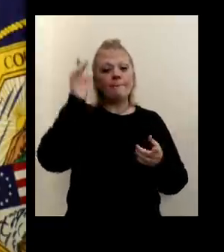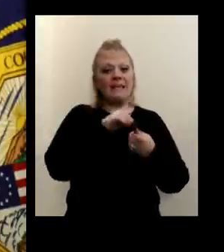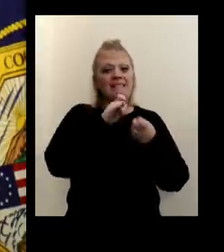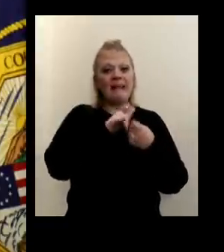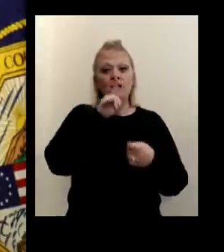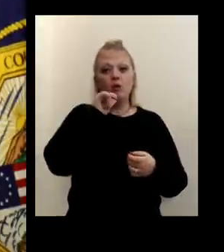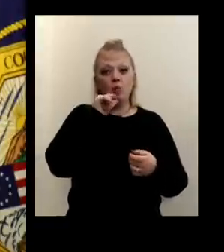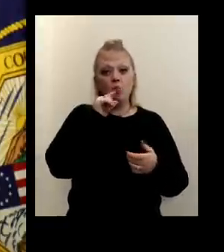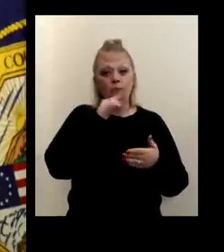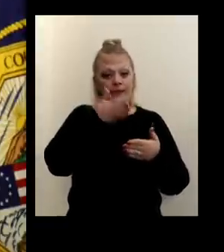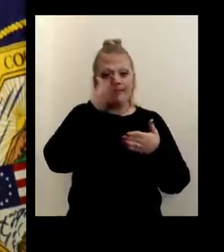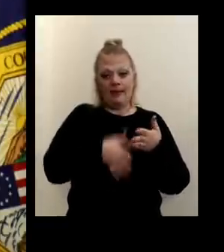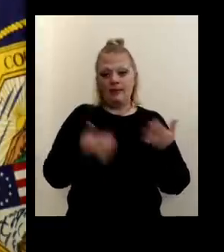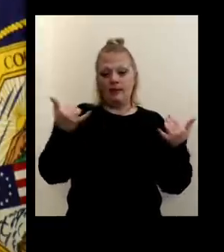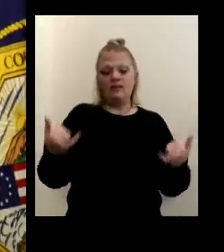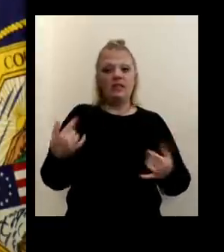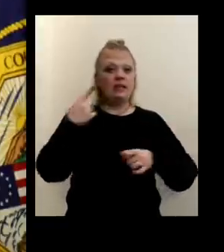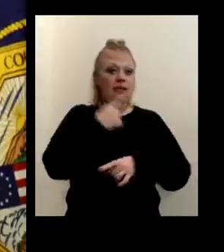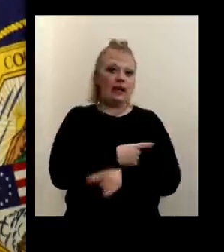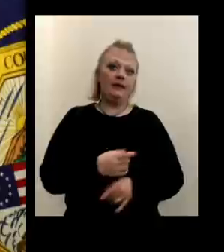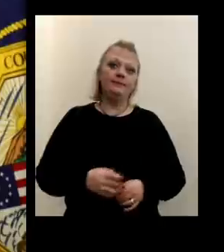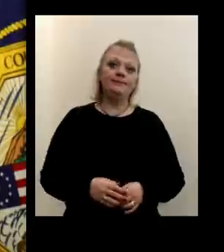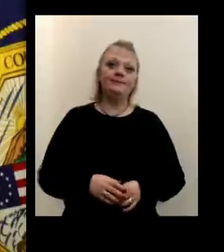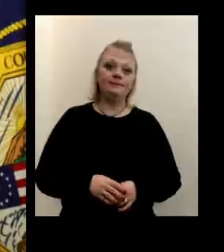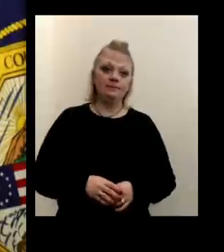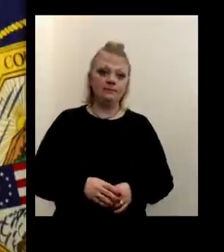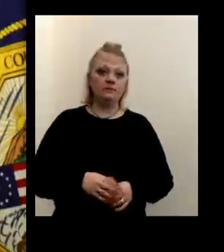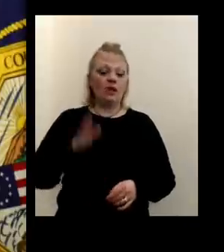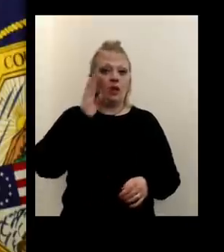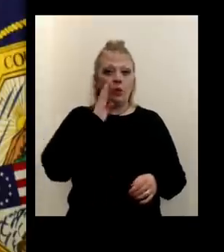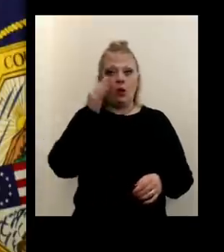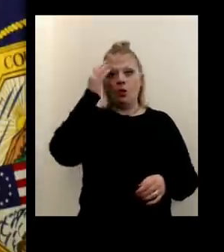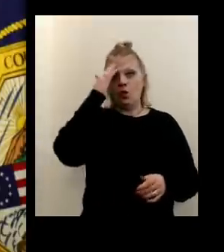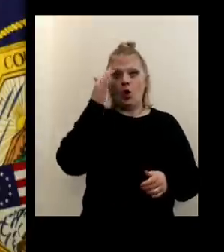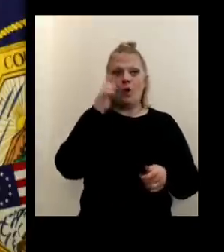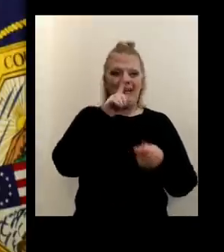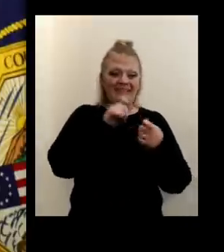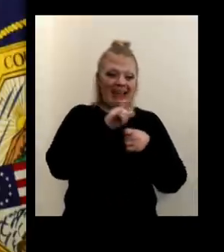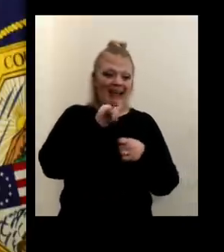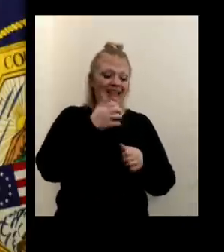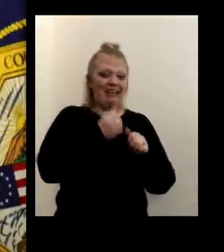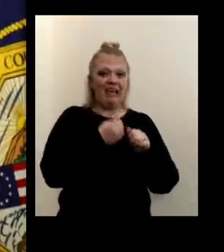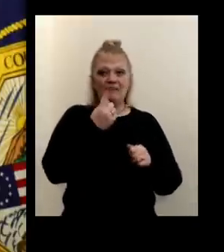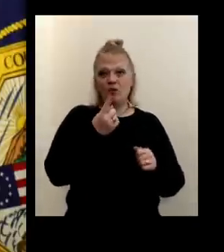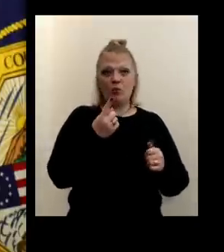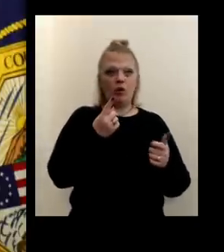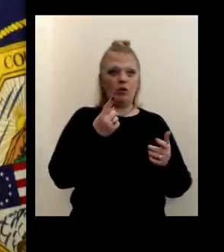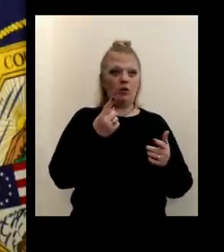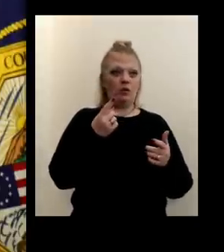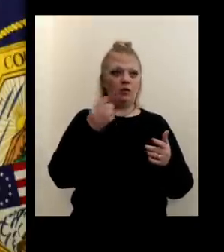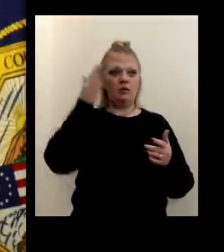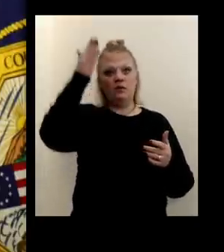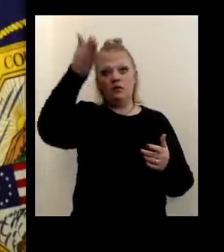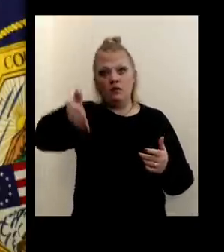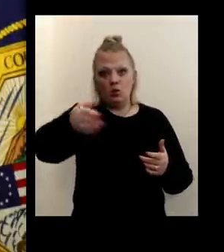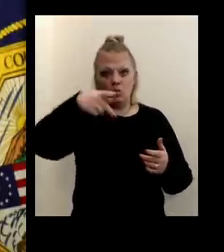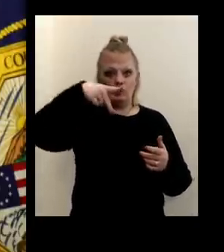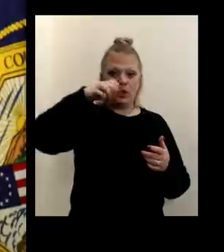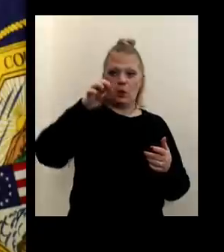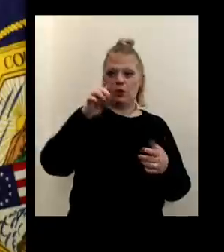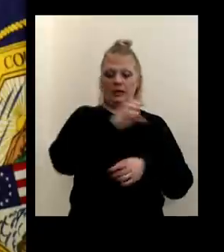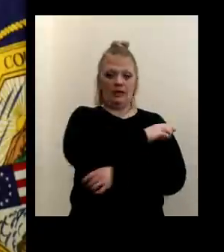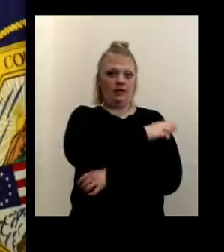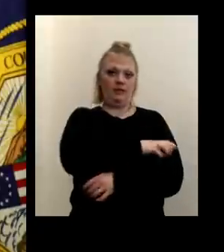vaccinated by the end of today. Uh, I will know exactly everyone who's been vaccinated in a future county pointer dispensing clinic,